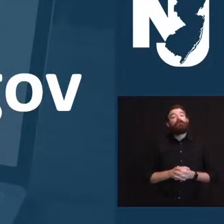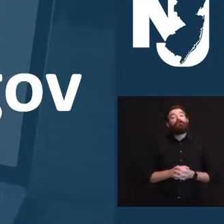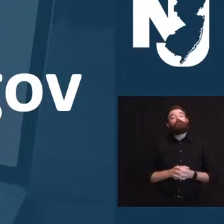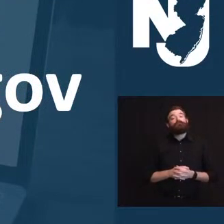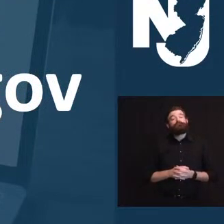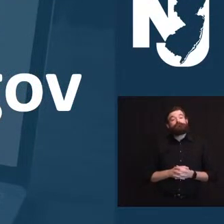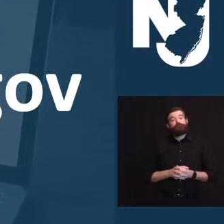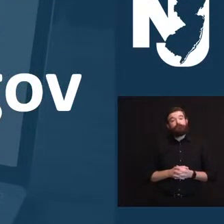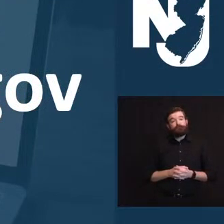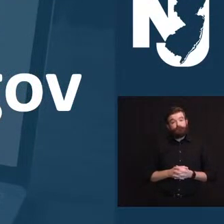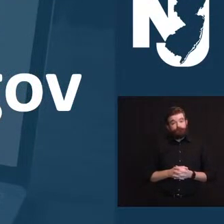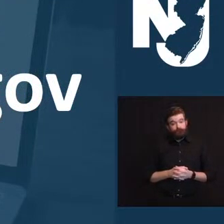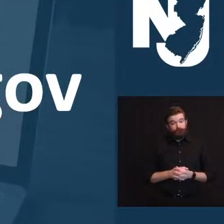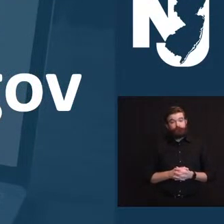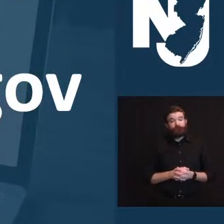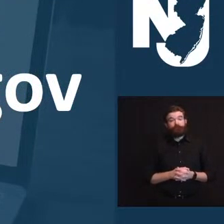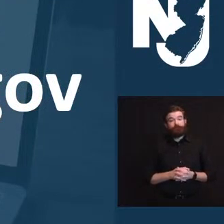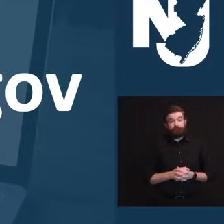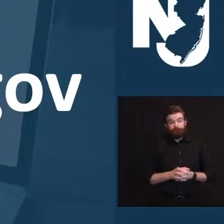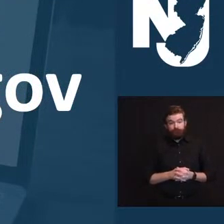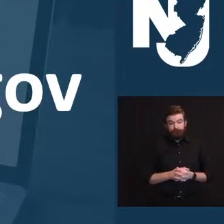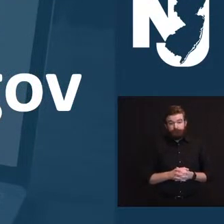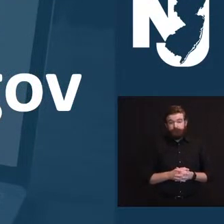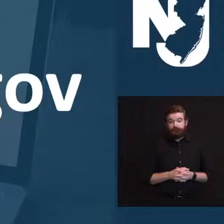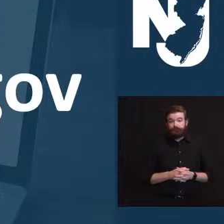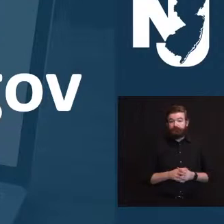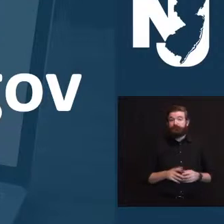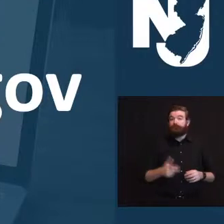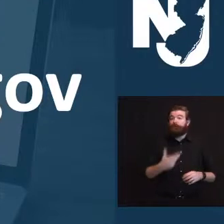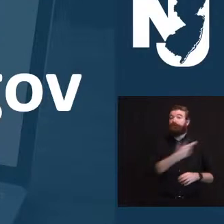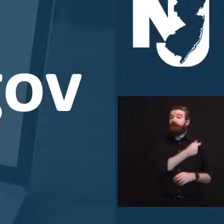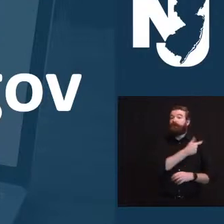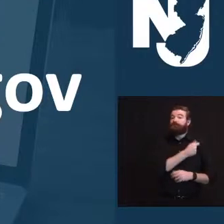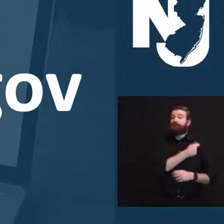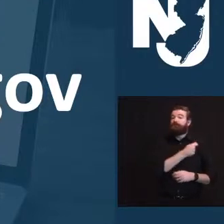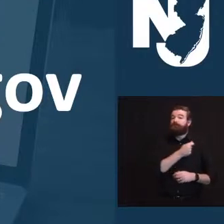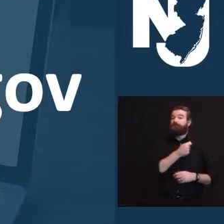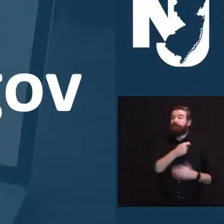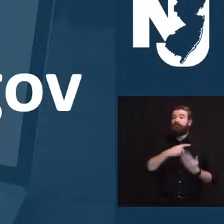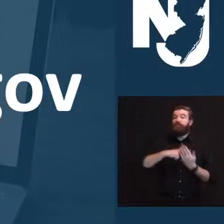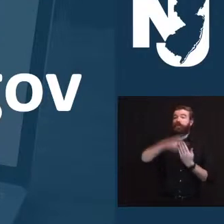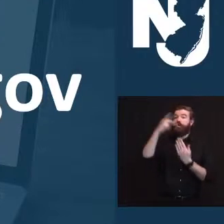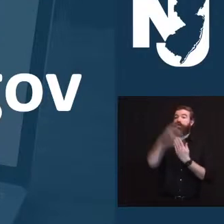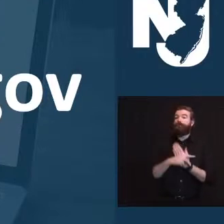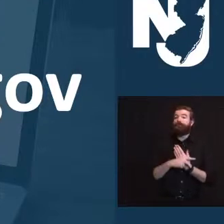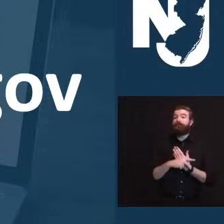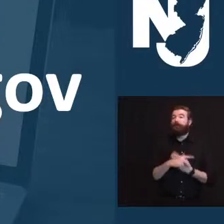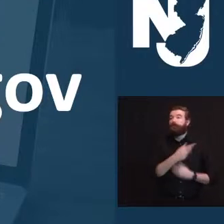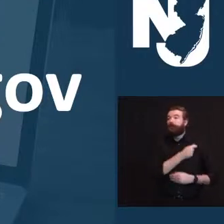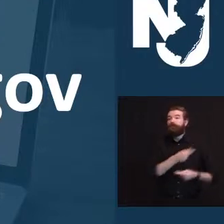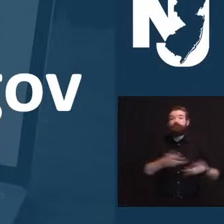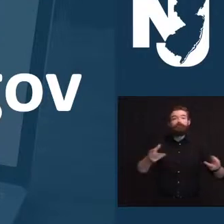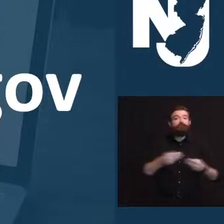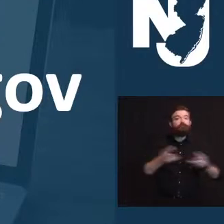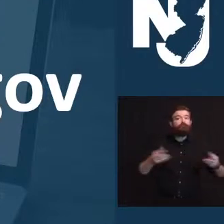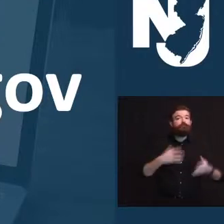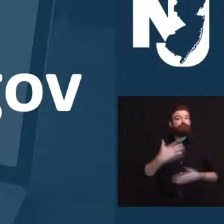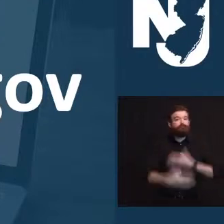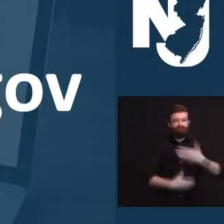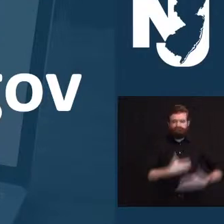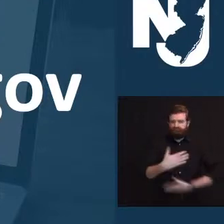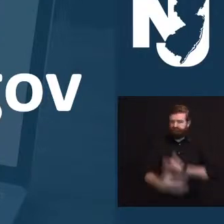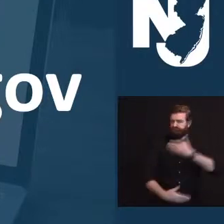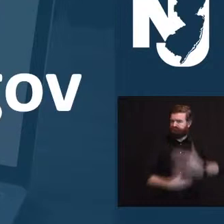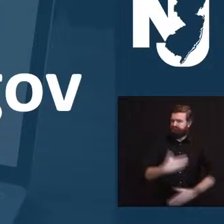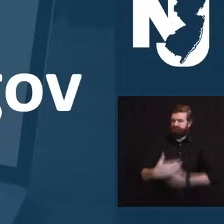a lot stronger. With the new year, we are looking forward to the opening of our six vaccination mega sites and the further